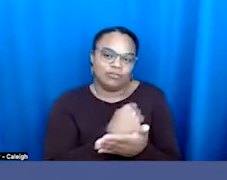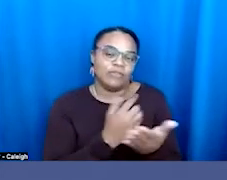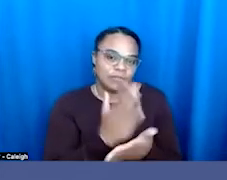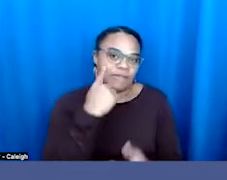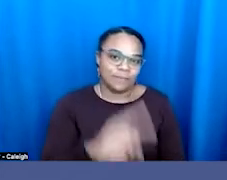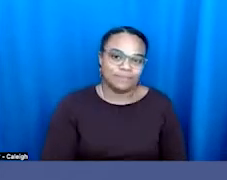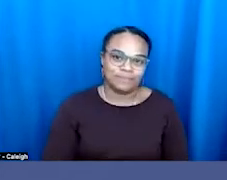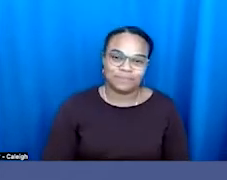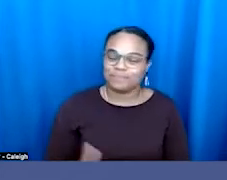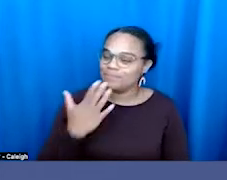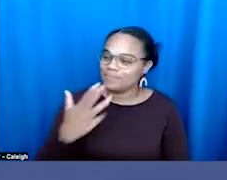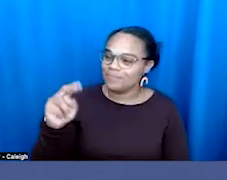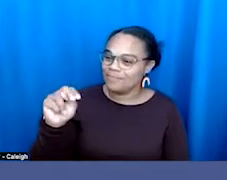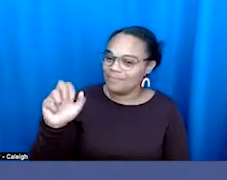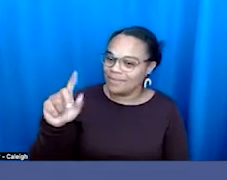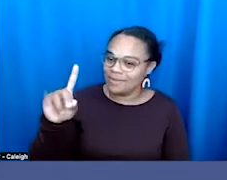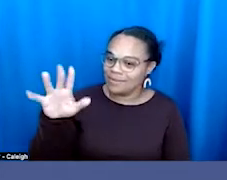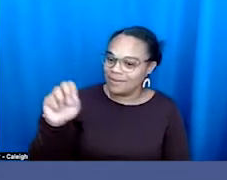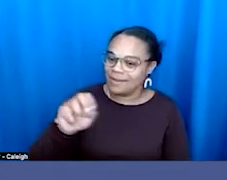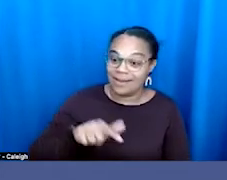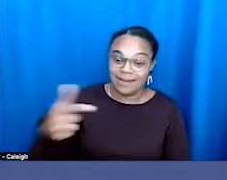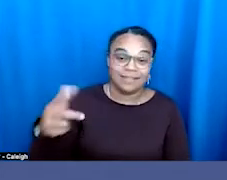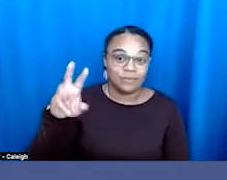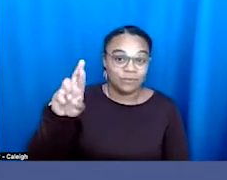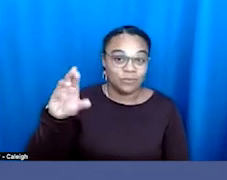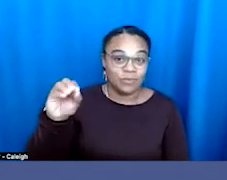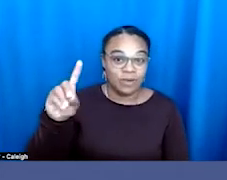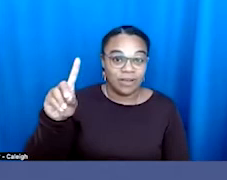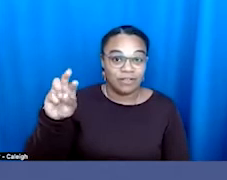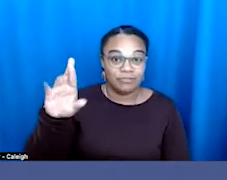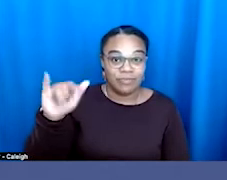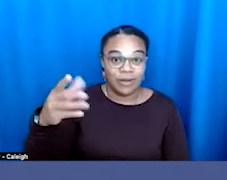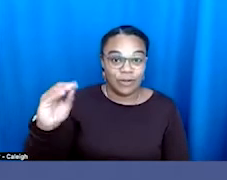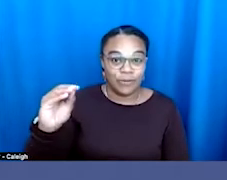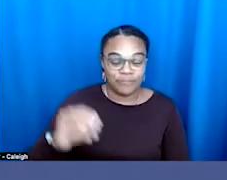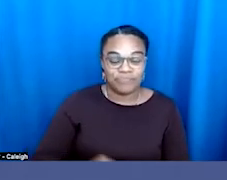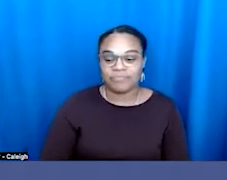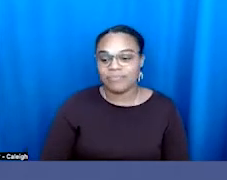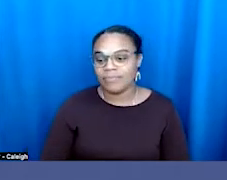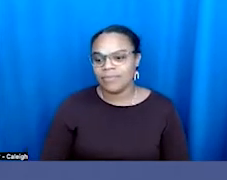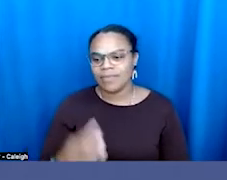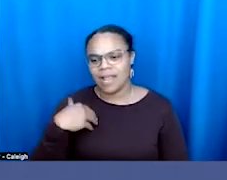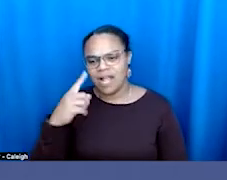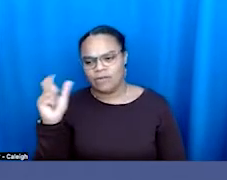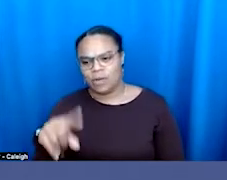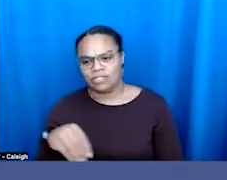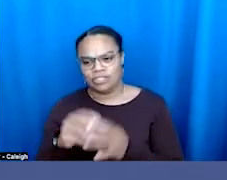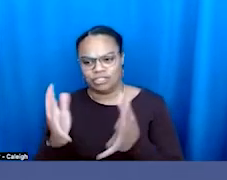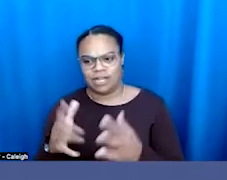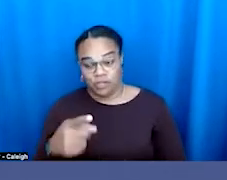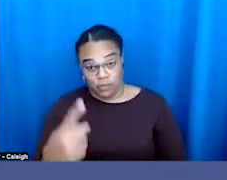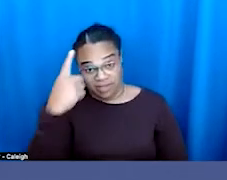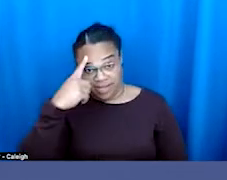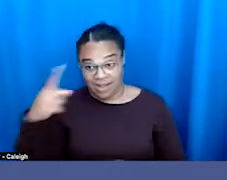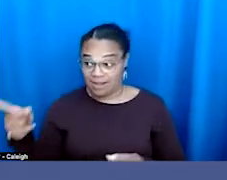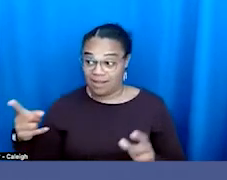Thank you, Nadine. I'm coming to you next, Rodrigo. There's a question in the chat. Do you think the opposition will keep filing these bills